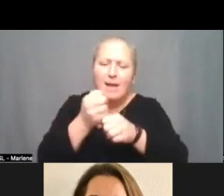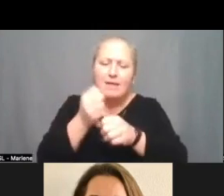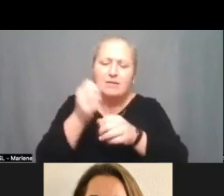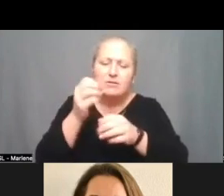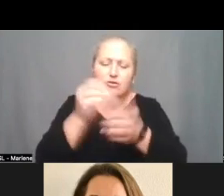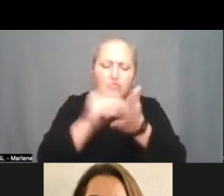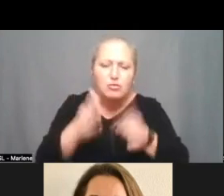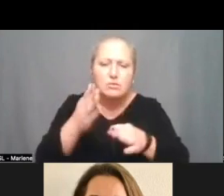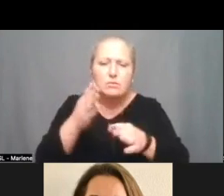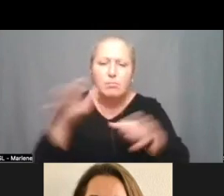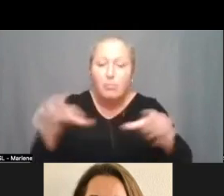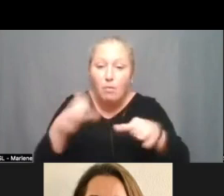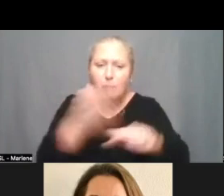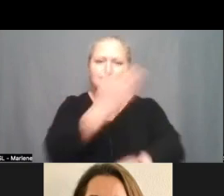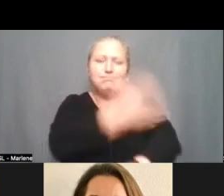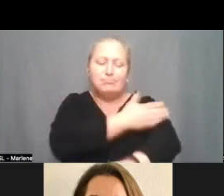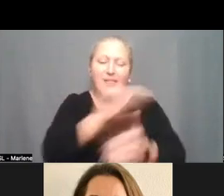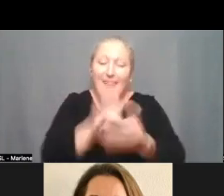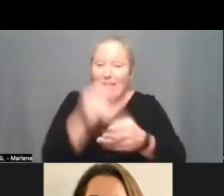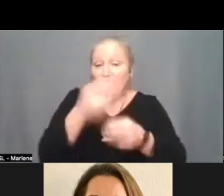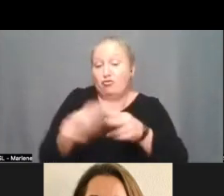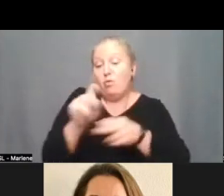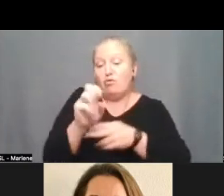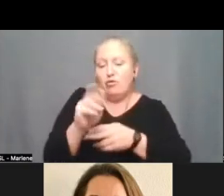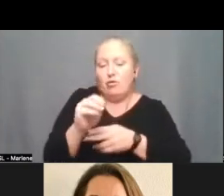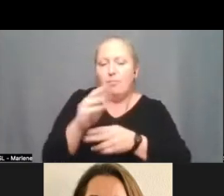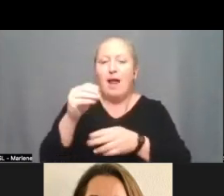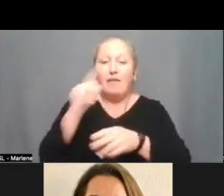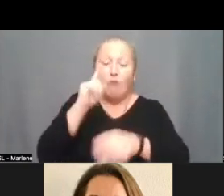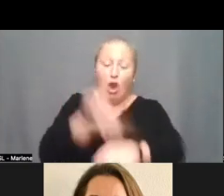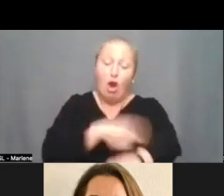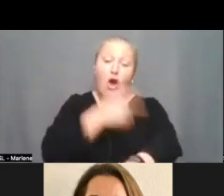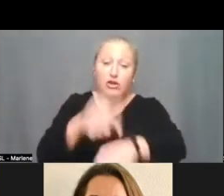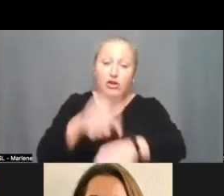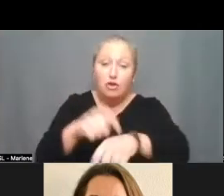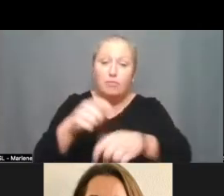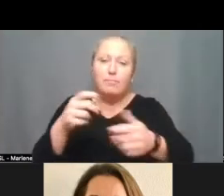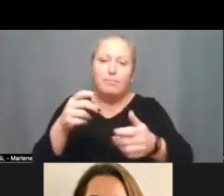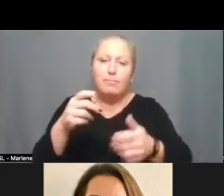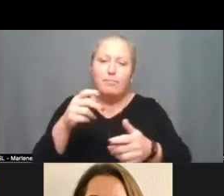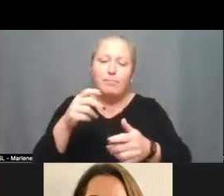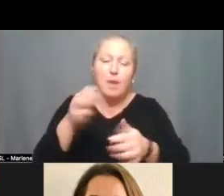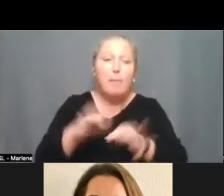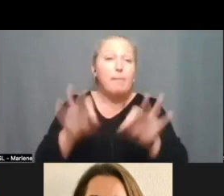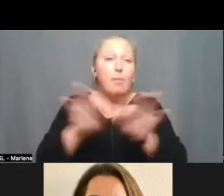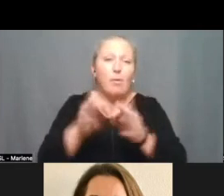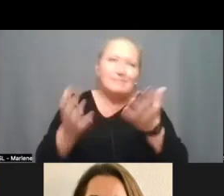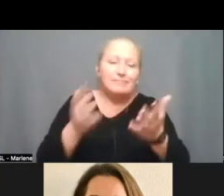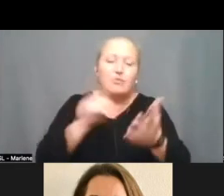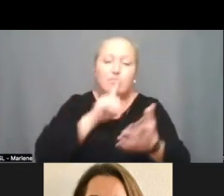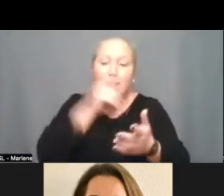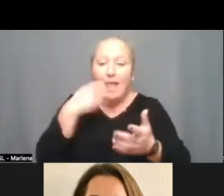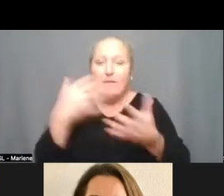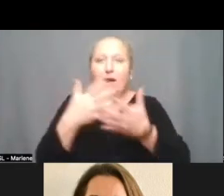some of the short-term things and then i think long-term and mentioned you know um the importance of again we've we've got some really important